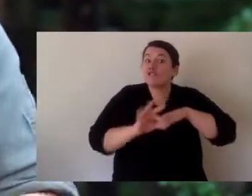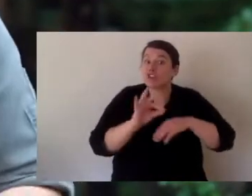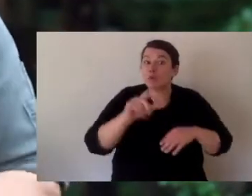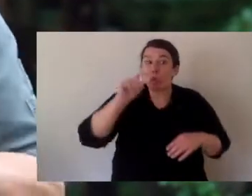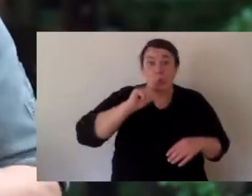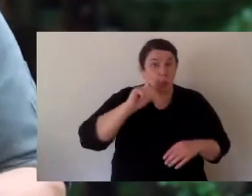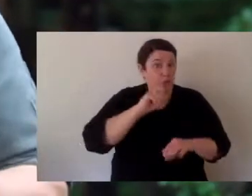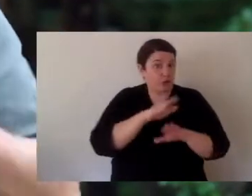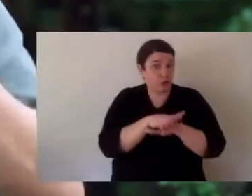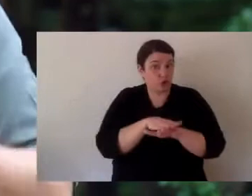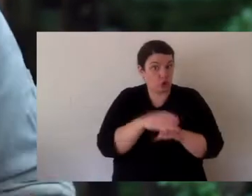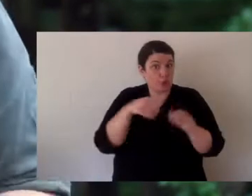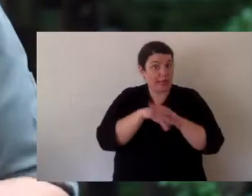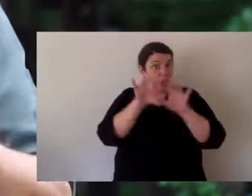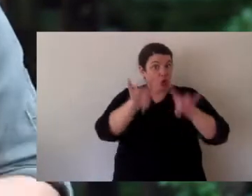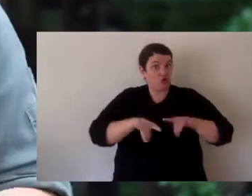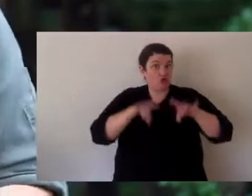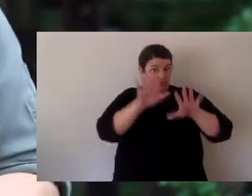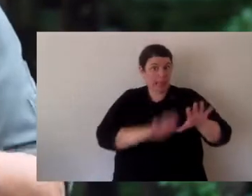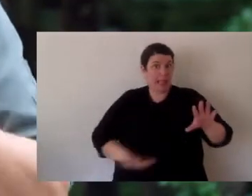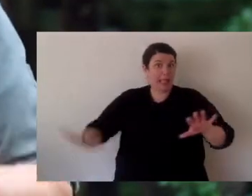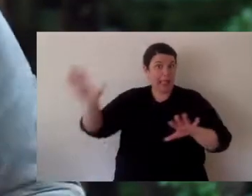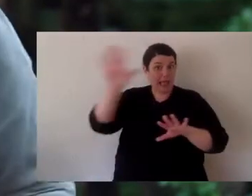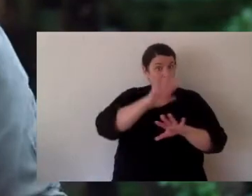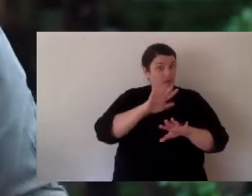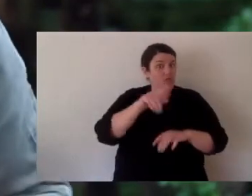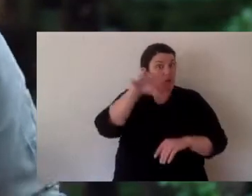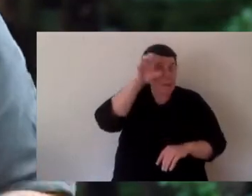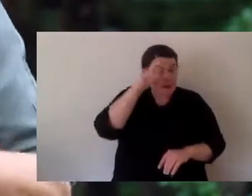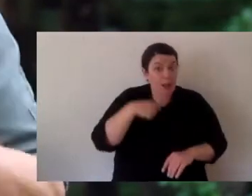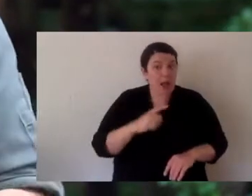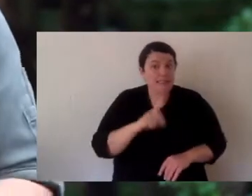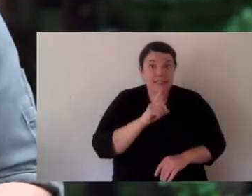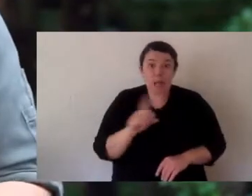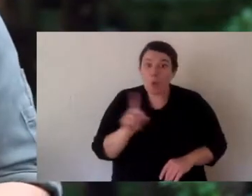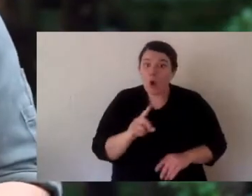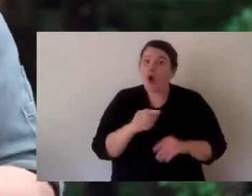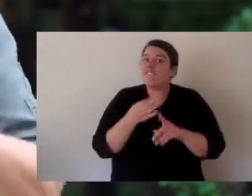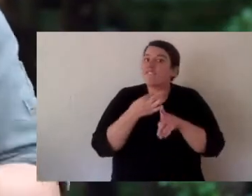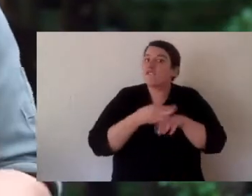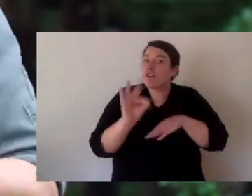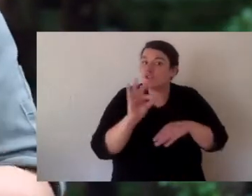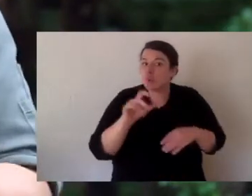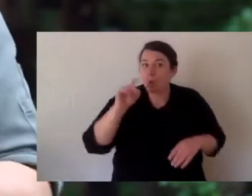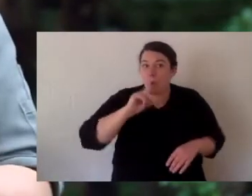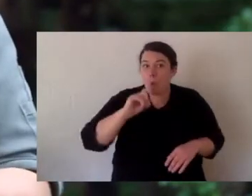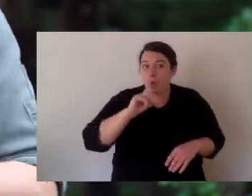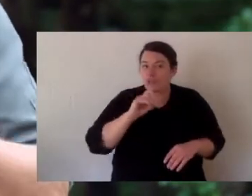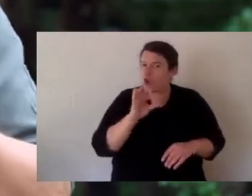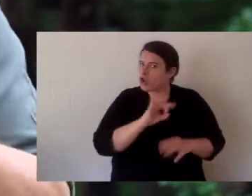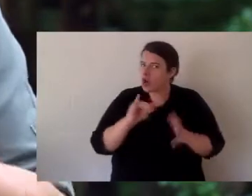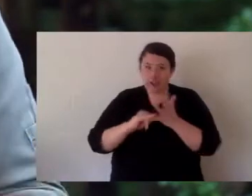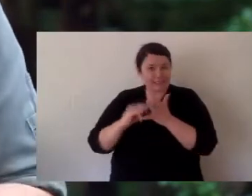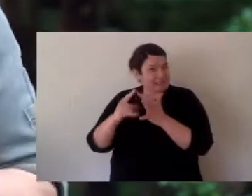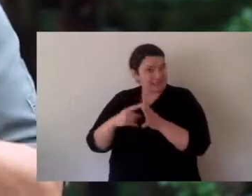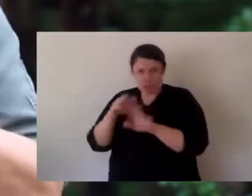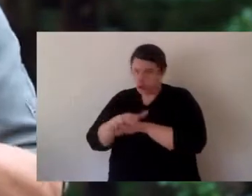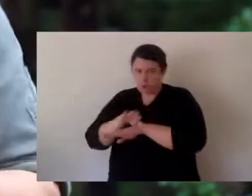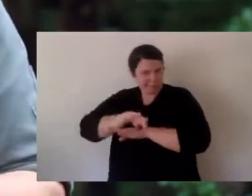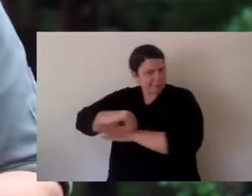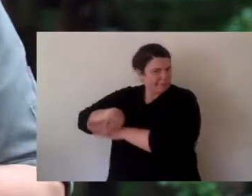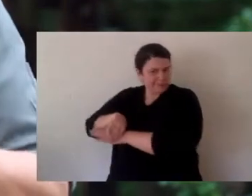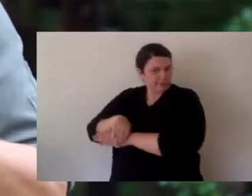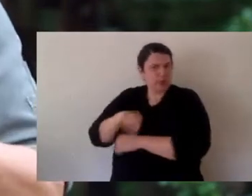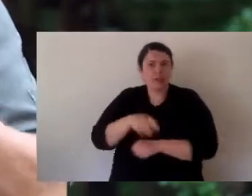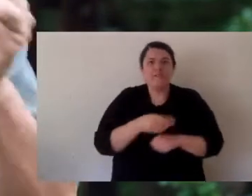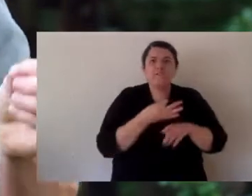I want you to tell me how many species of freshwater turtles there are. Okay, just in Australia. And note that